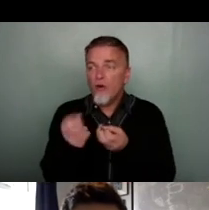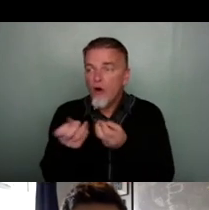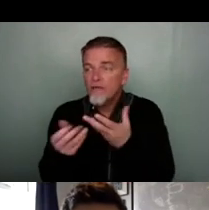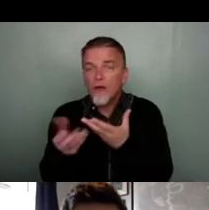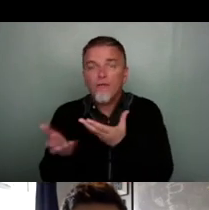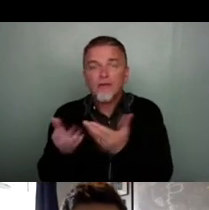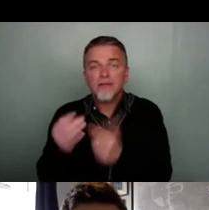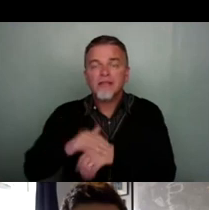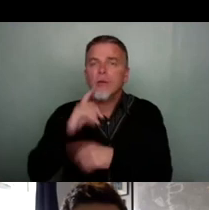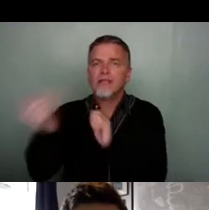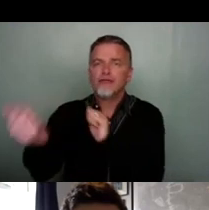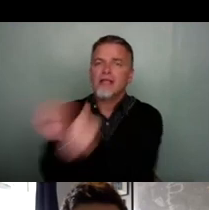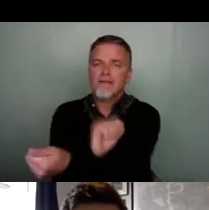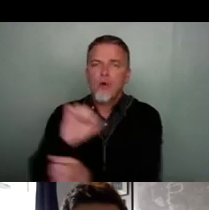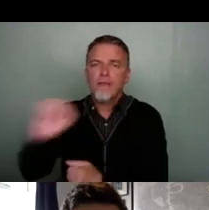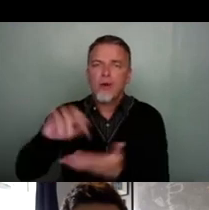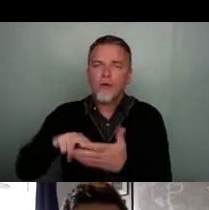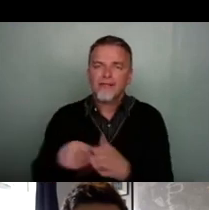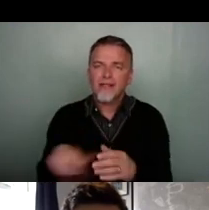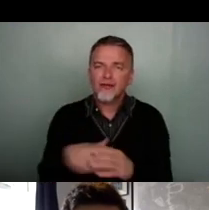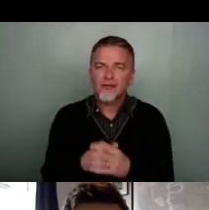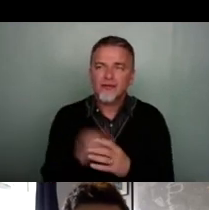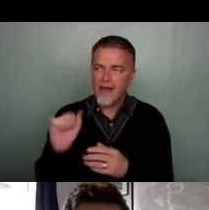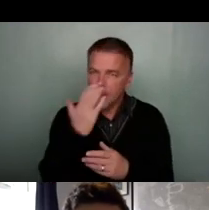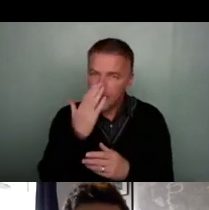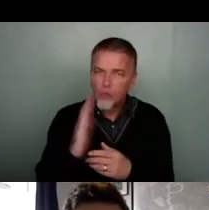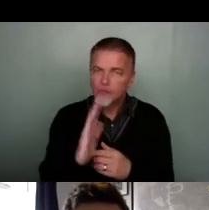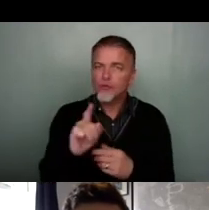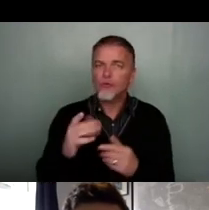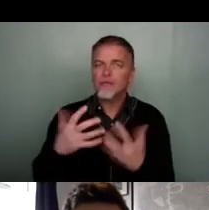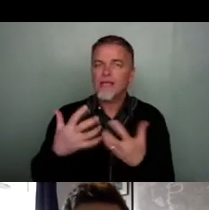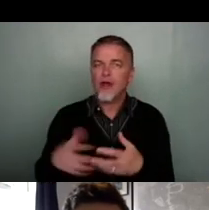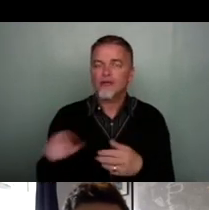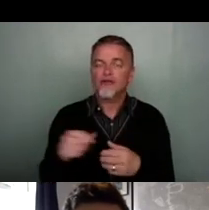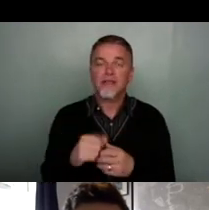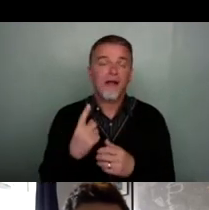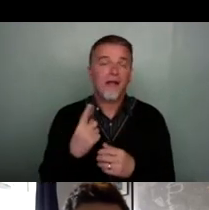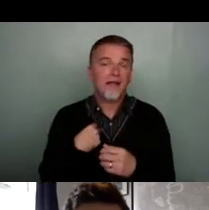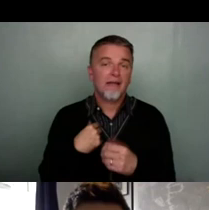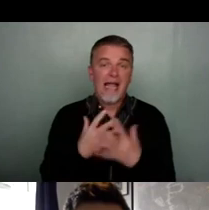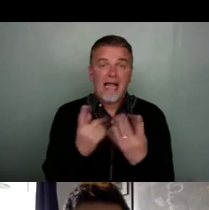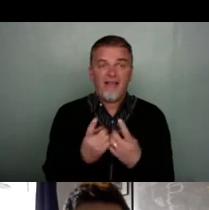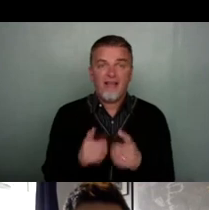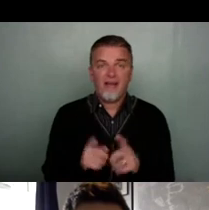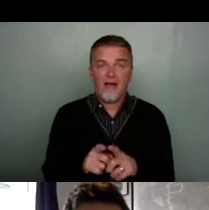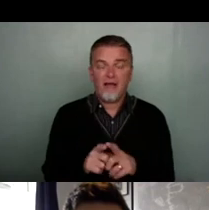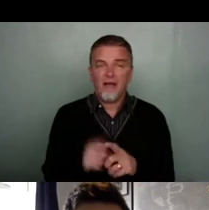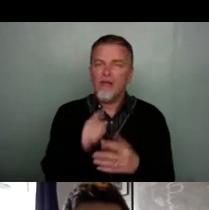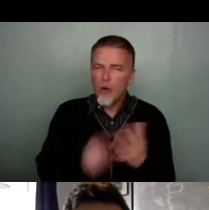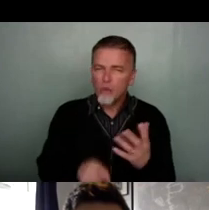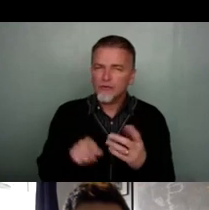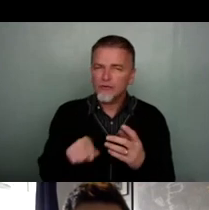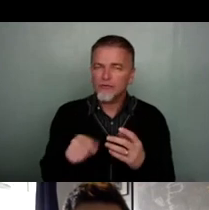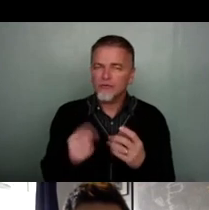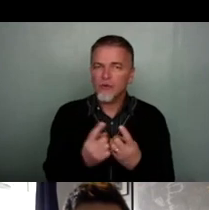really transform that, that organization's approach to technology. And I think kind of anything like that, those kind of, um,